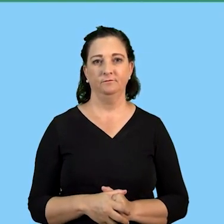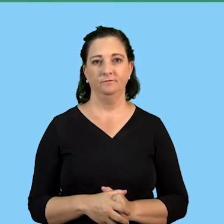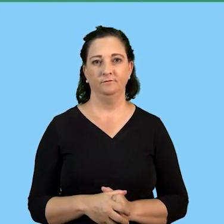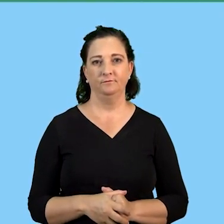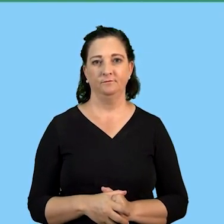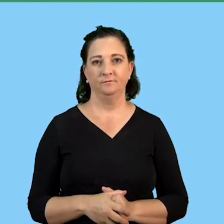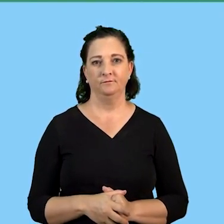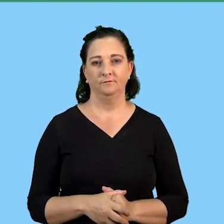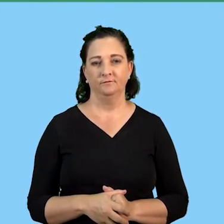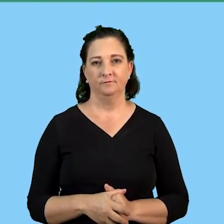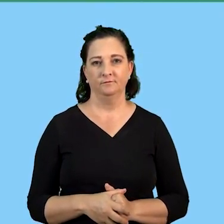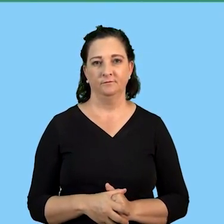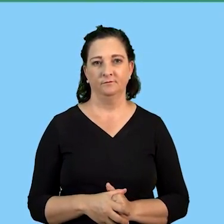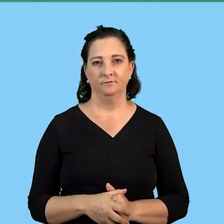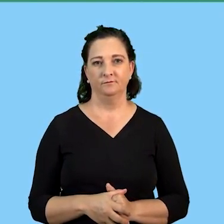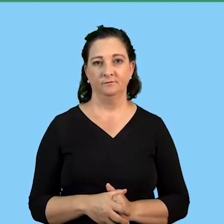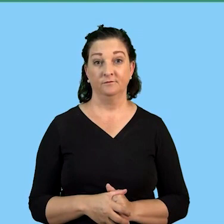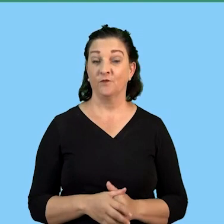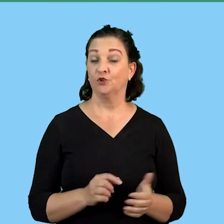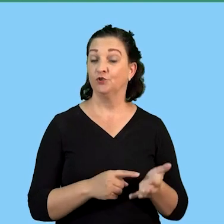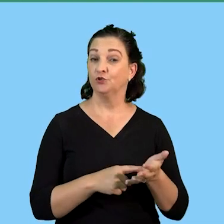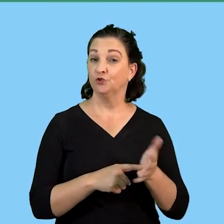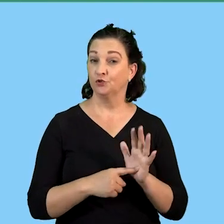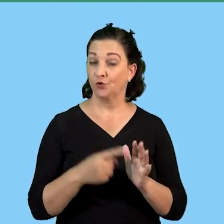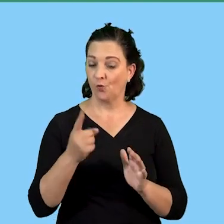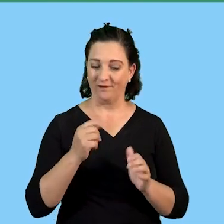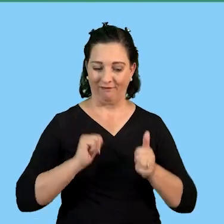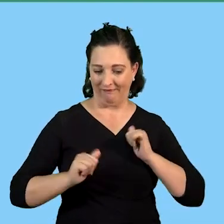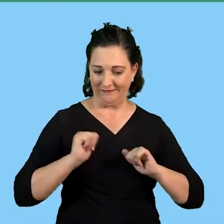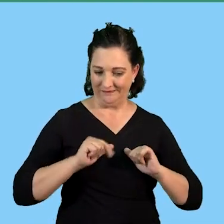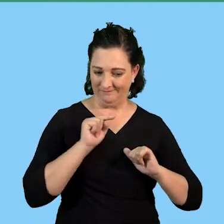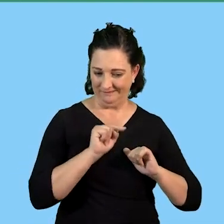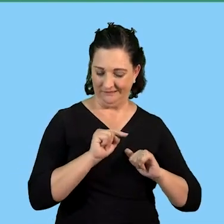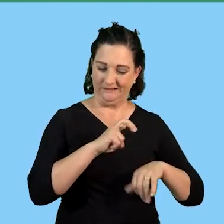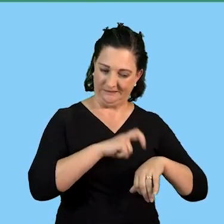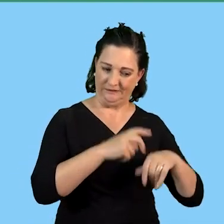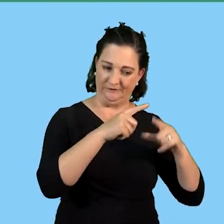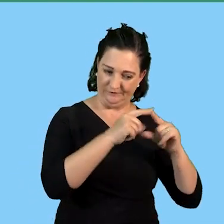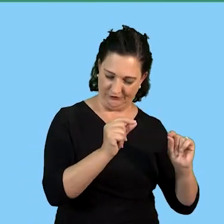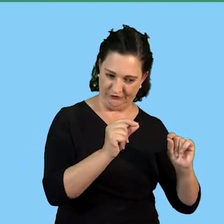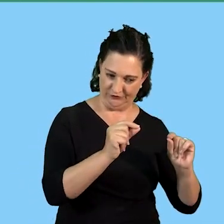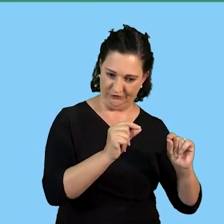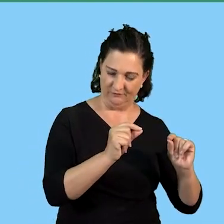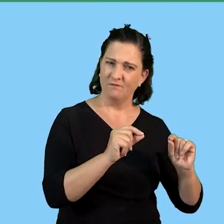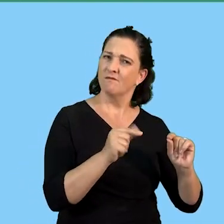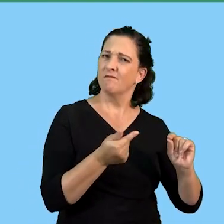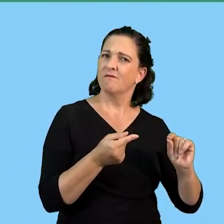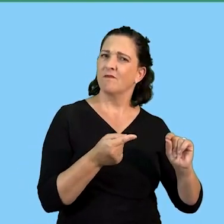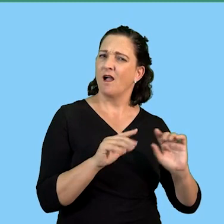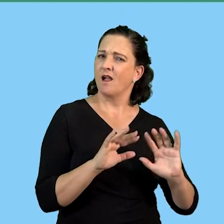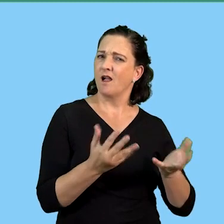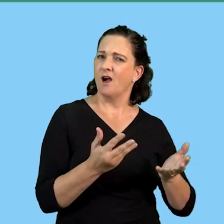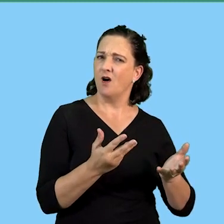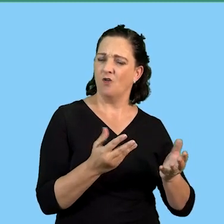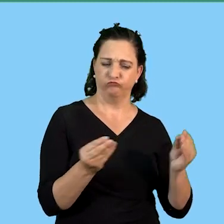an action plan shows the activities that must be completed and how the activities will be